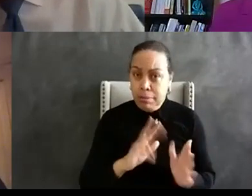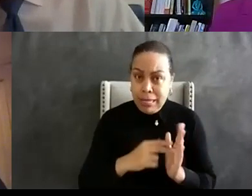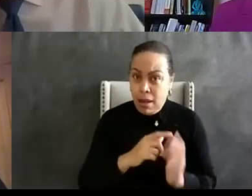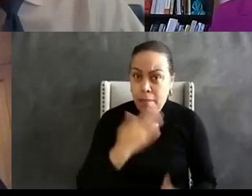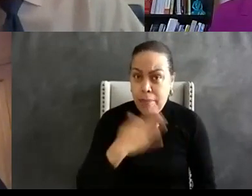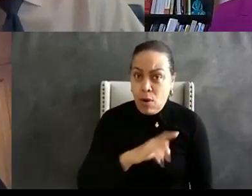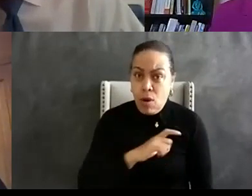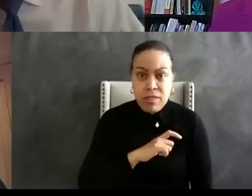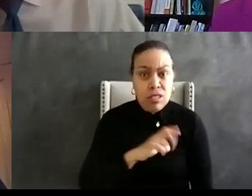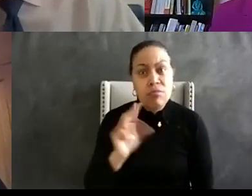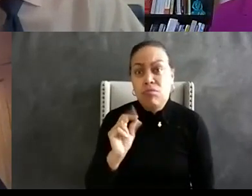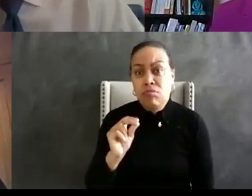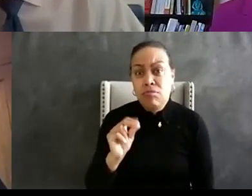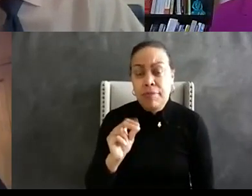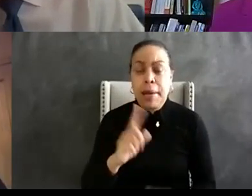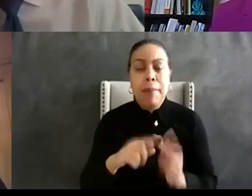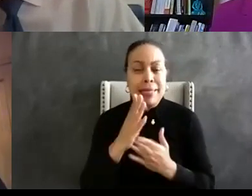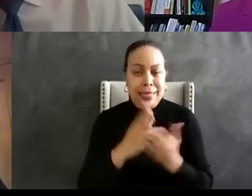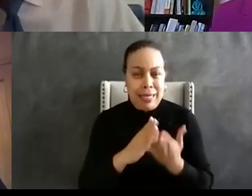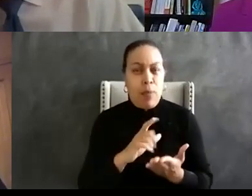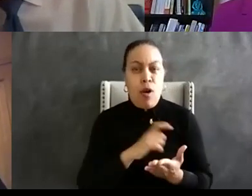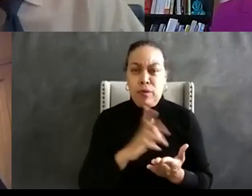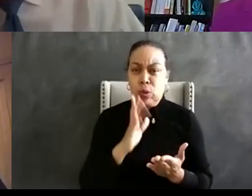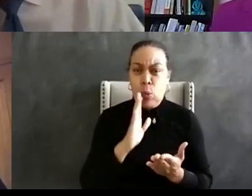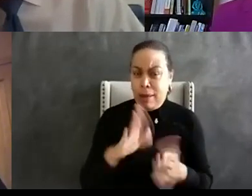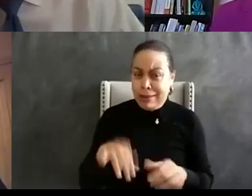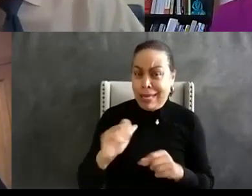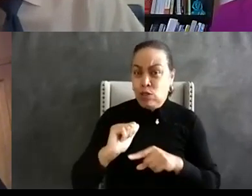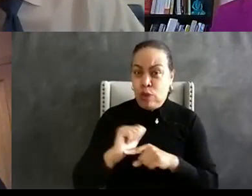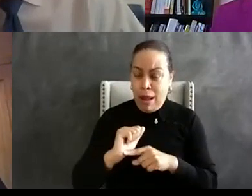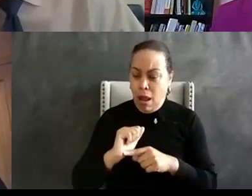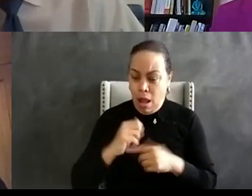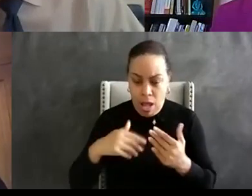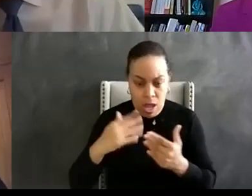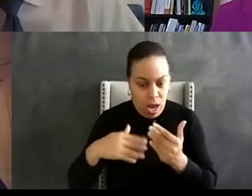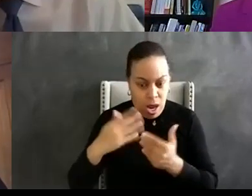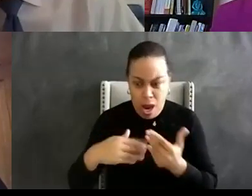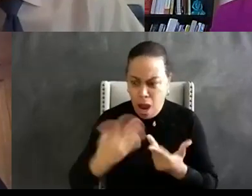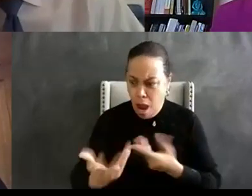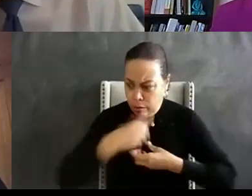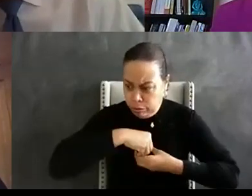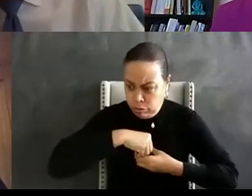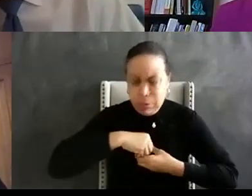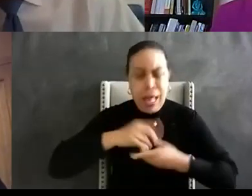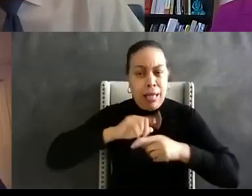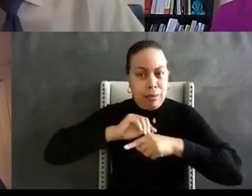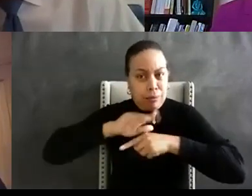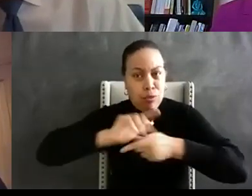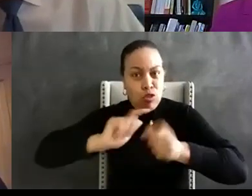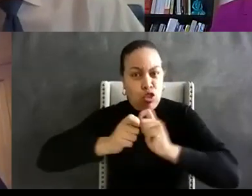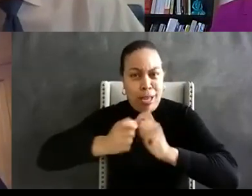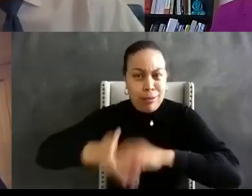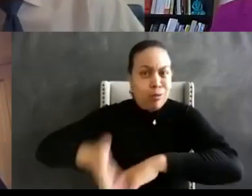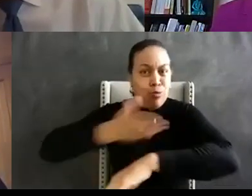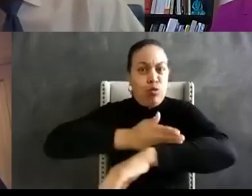you're going to have other officers who are going to take to this like a duck to water and they're the ones that cause the change within the institution they're the ones that make